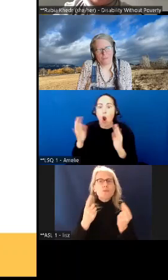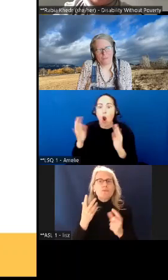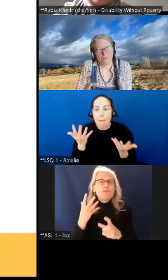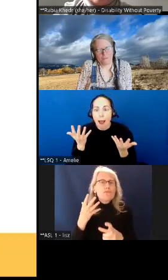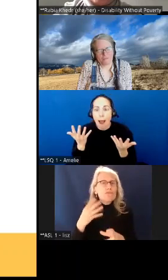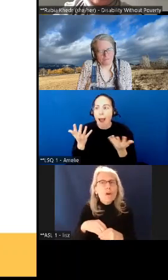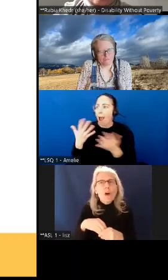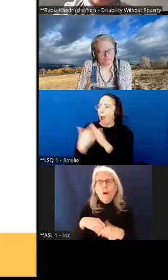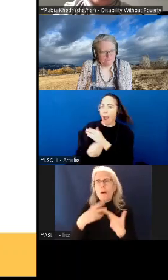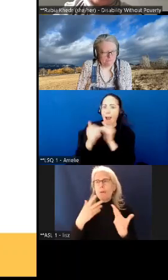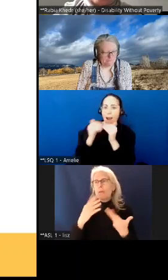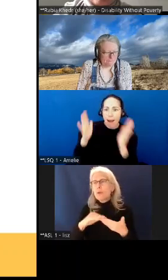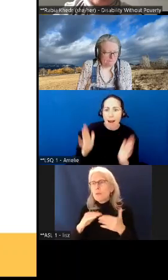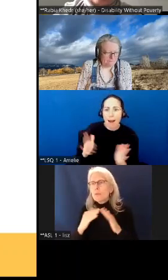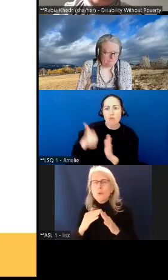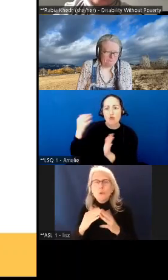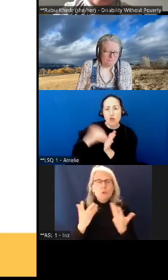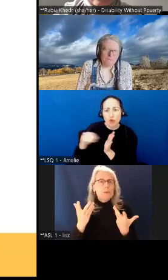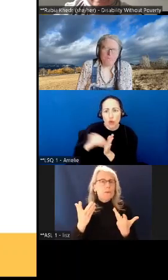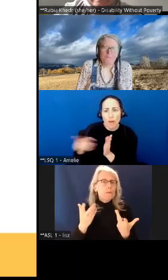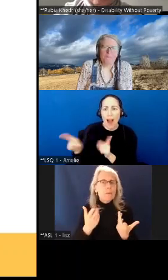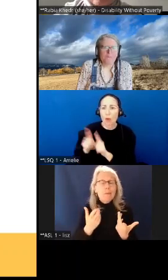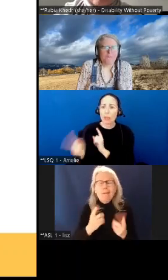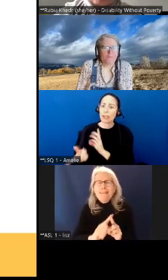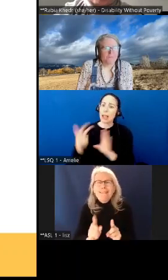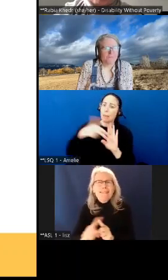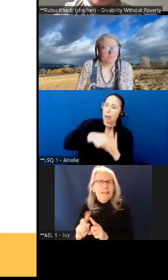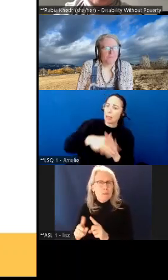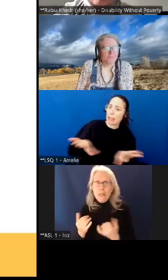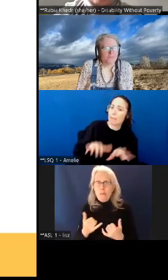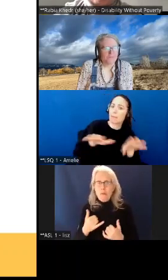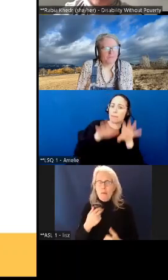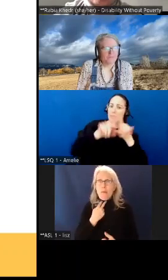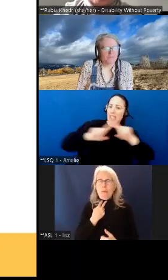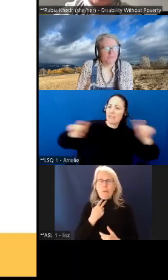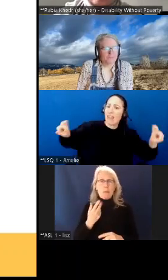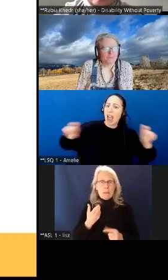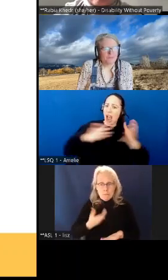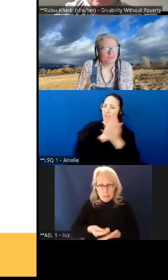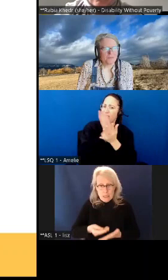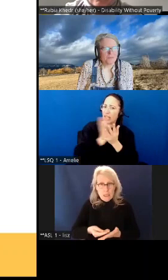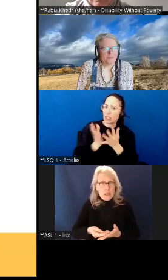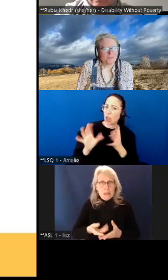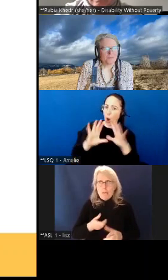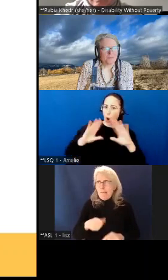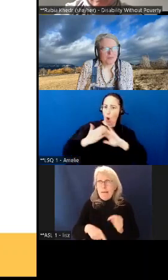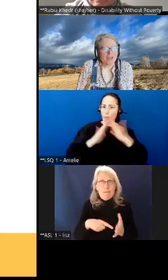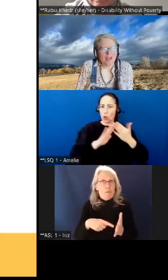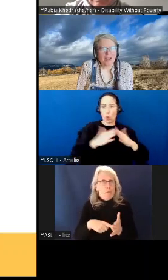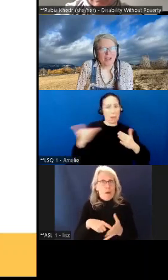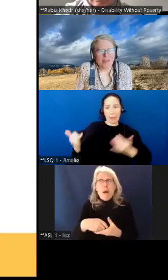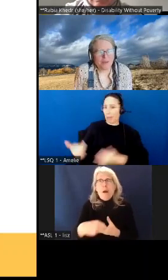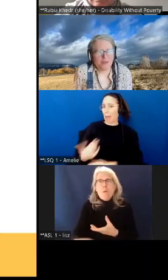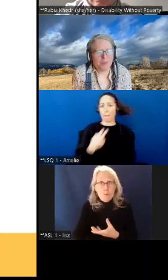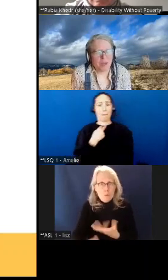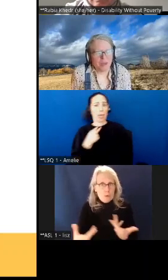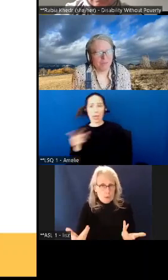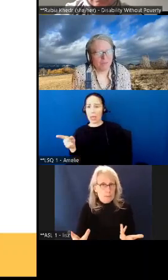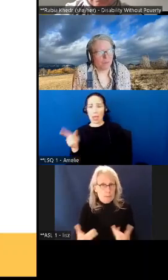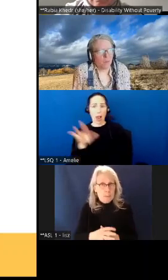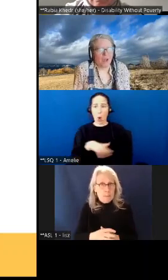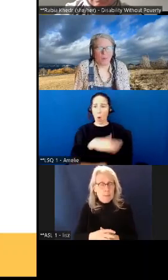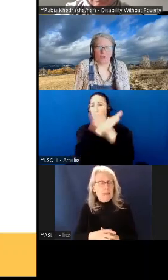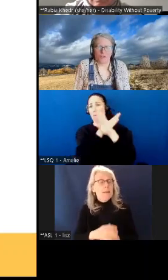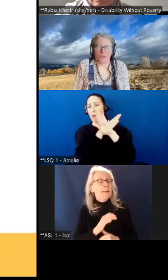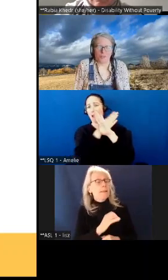contribute in various ways that they can't right now due to the financial barriers that they face i think for